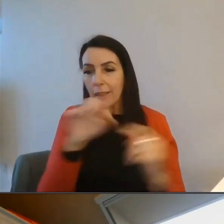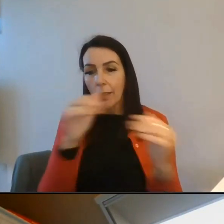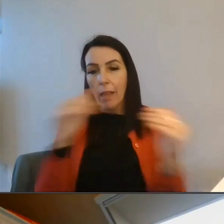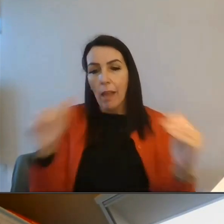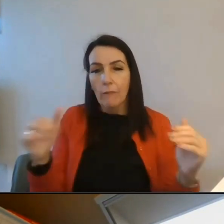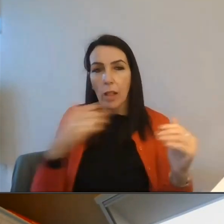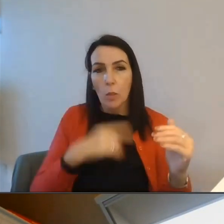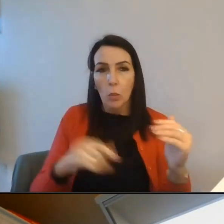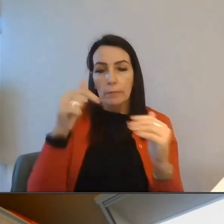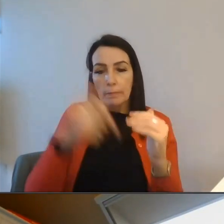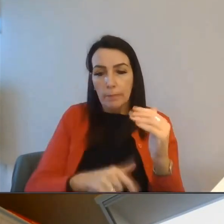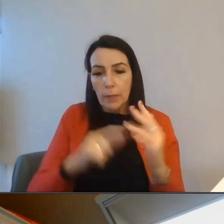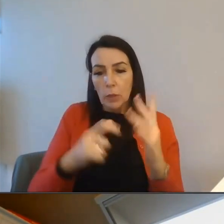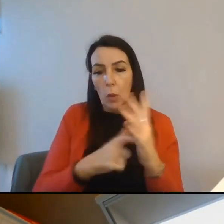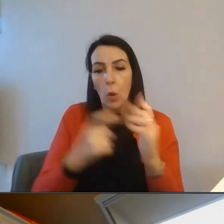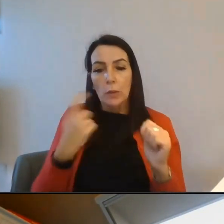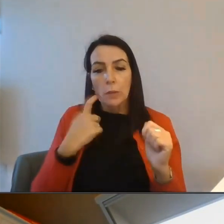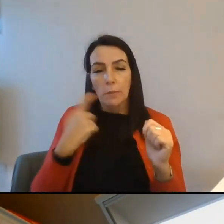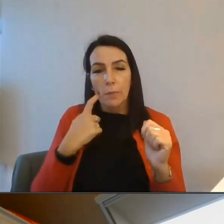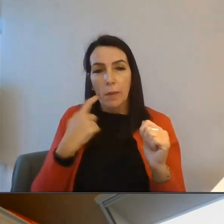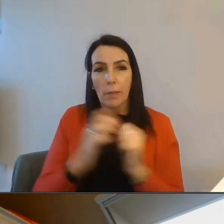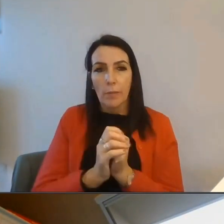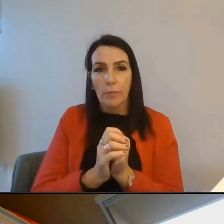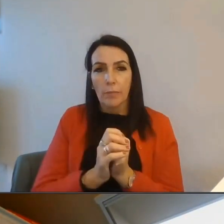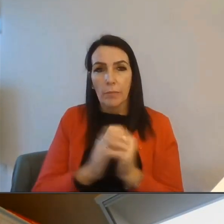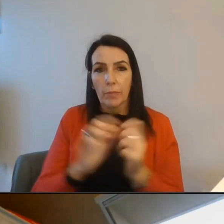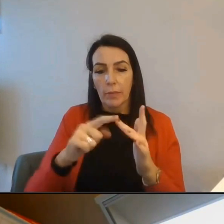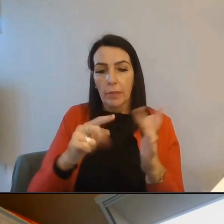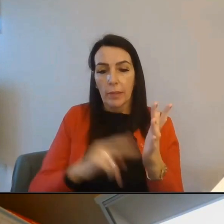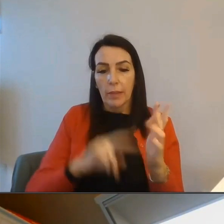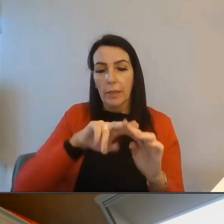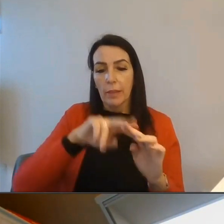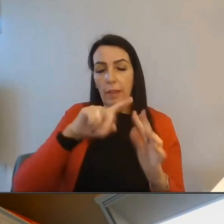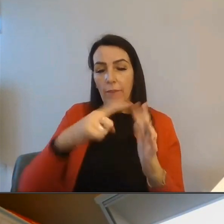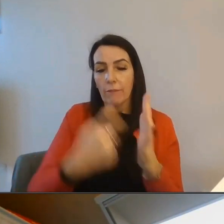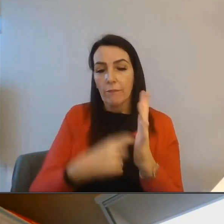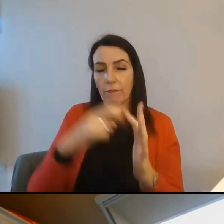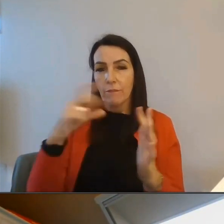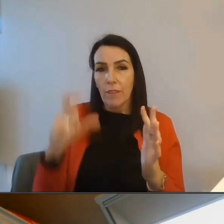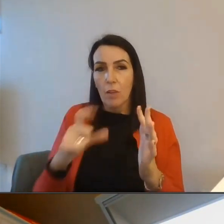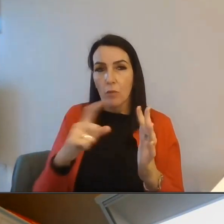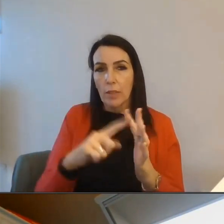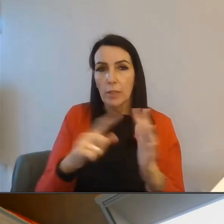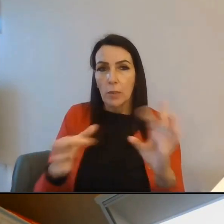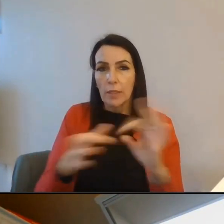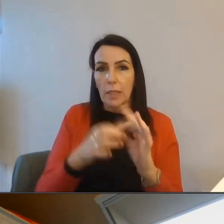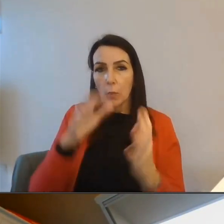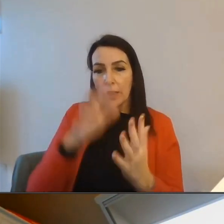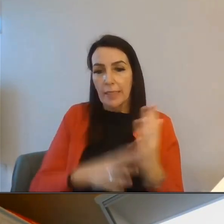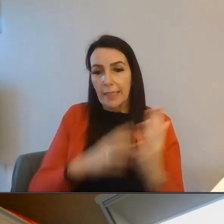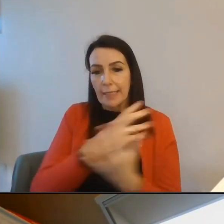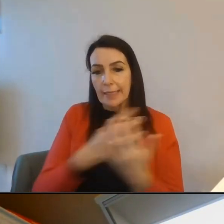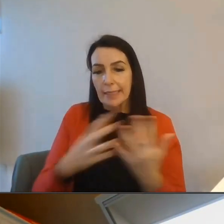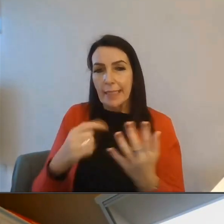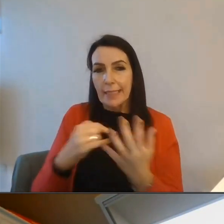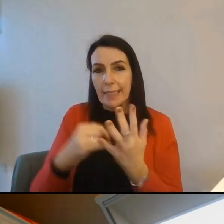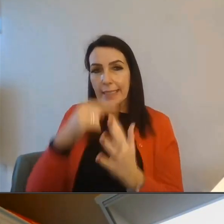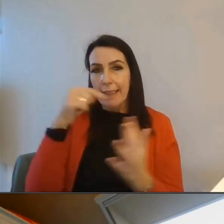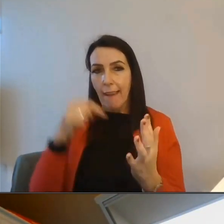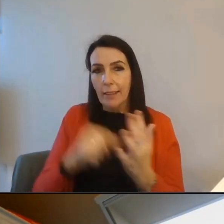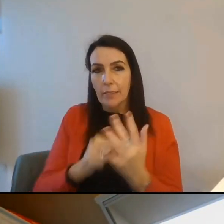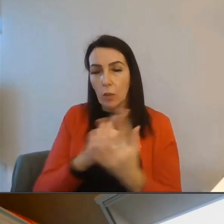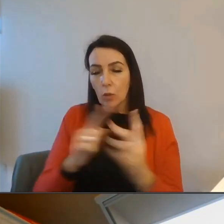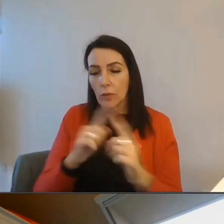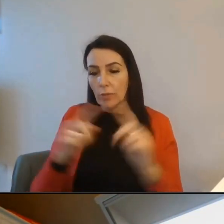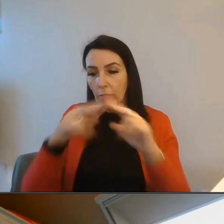go for. The inference engine itself was underpinned by an extensive data set of property characteristics of various ages,